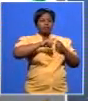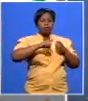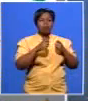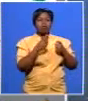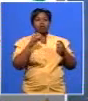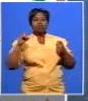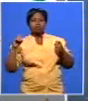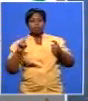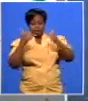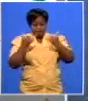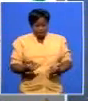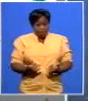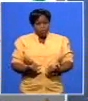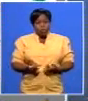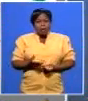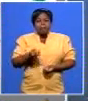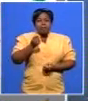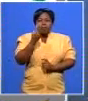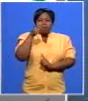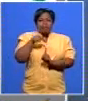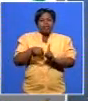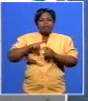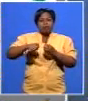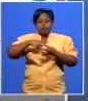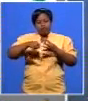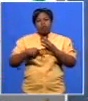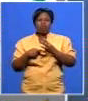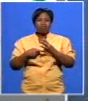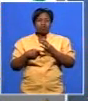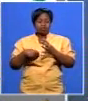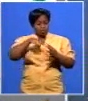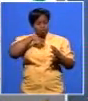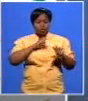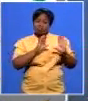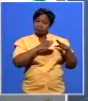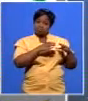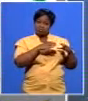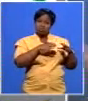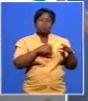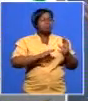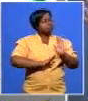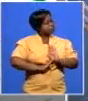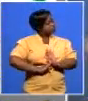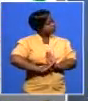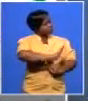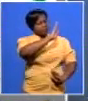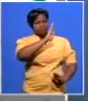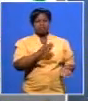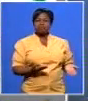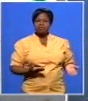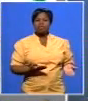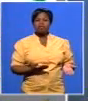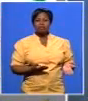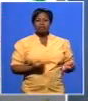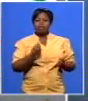got one voter out of every four the DA is the only party that has grown at every election and the only party that has